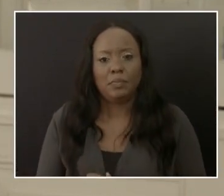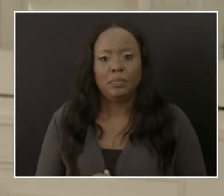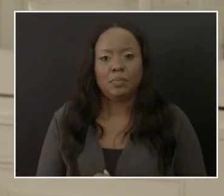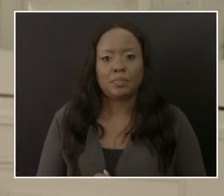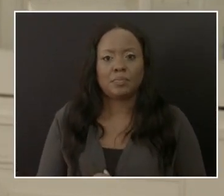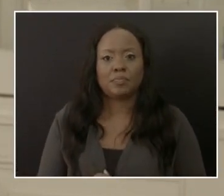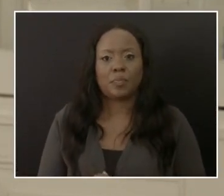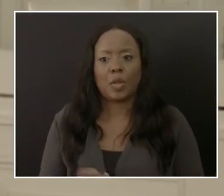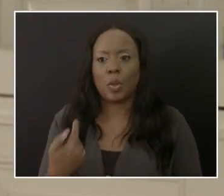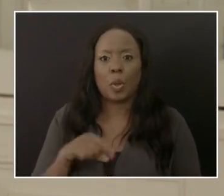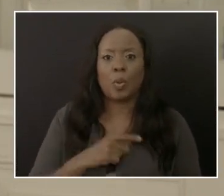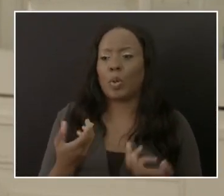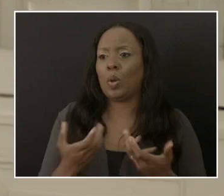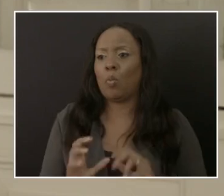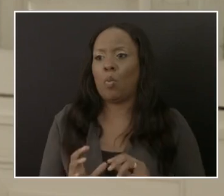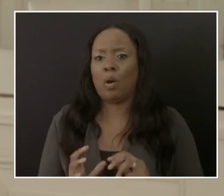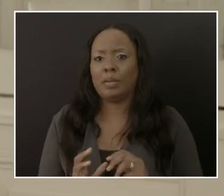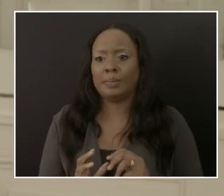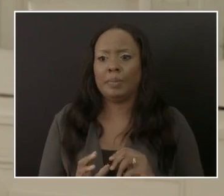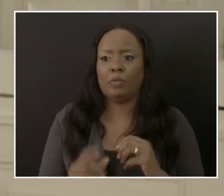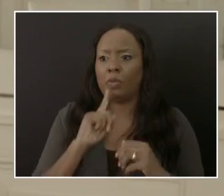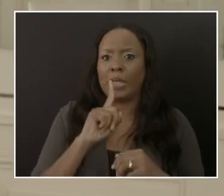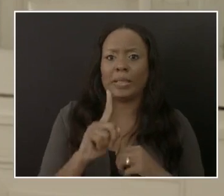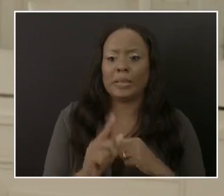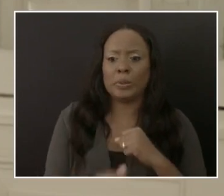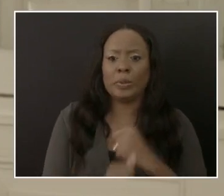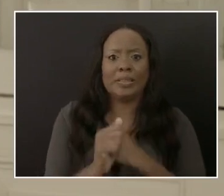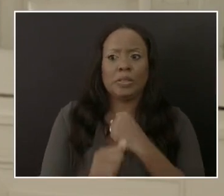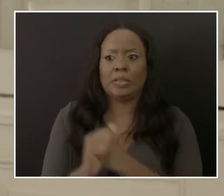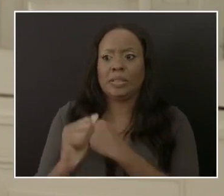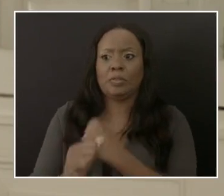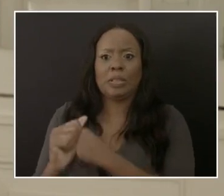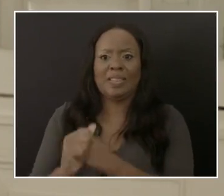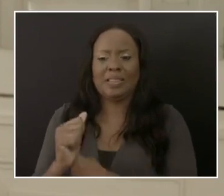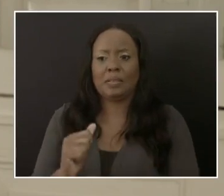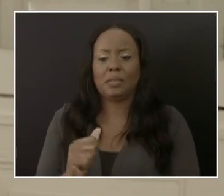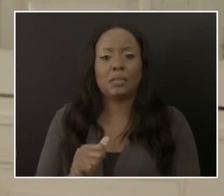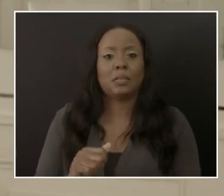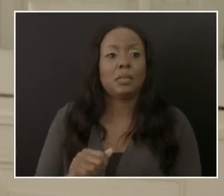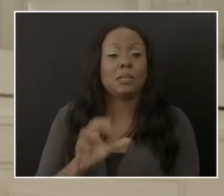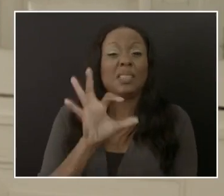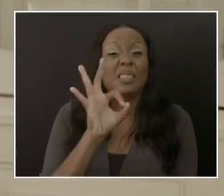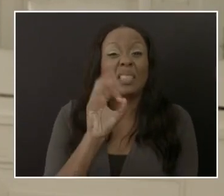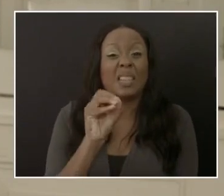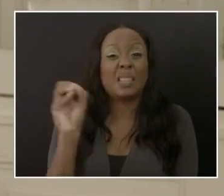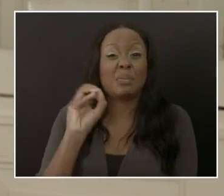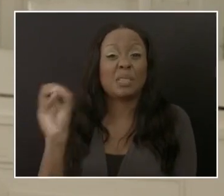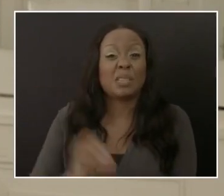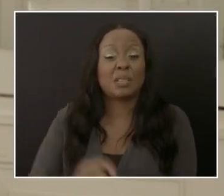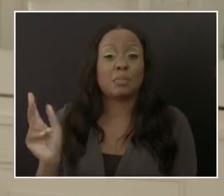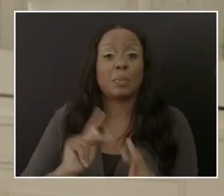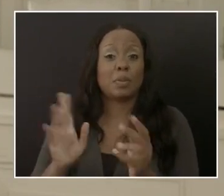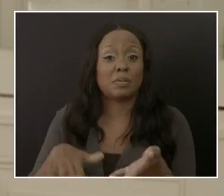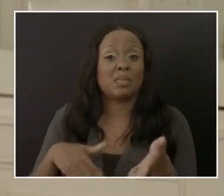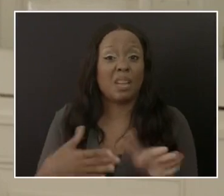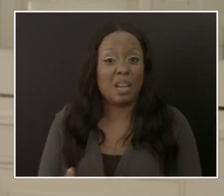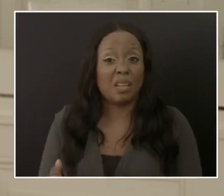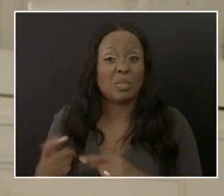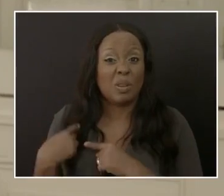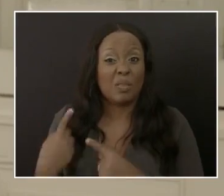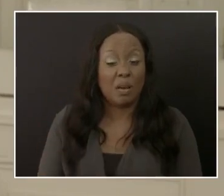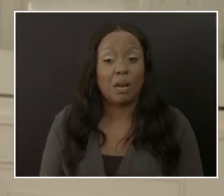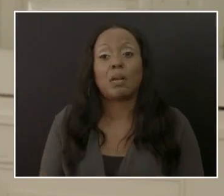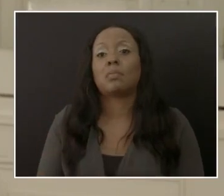persons who have died, 90% of those individuals have been